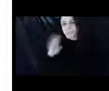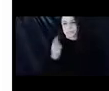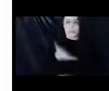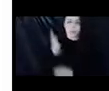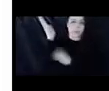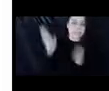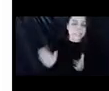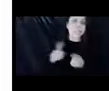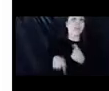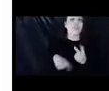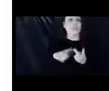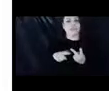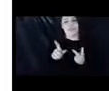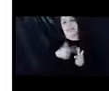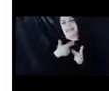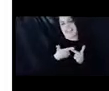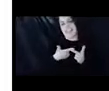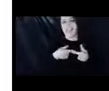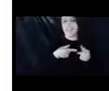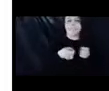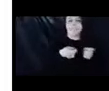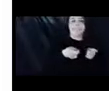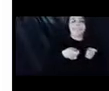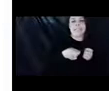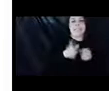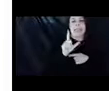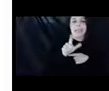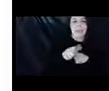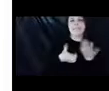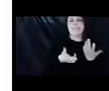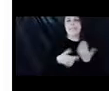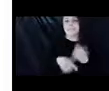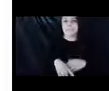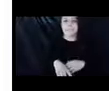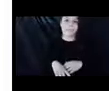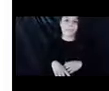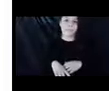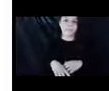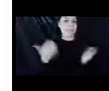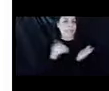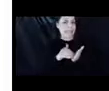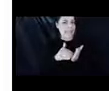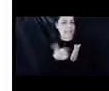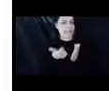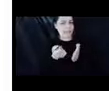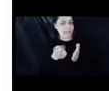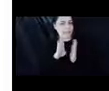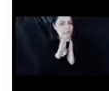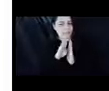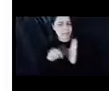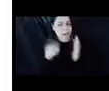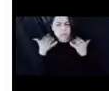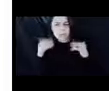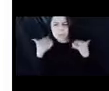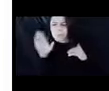and then moderating later on. Again, we're getting a little bit of background noise. So I'm going to go